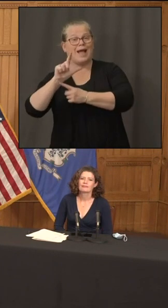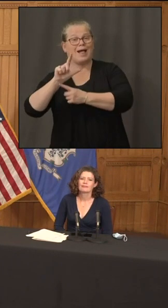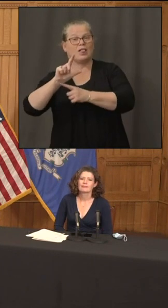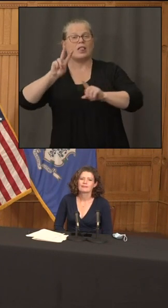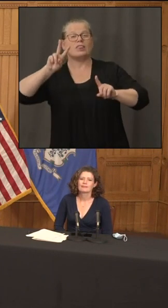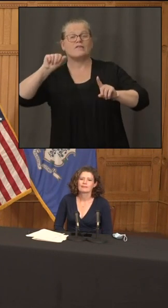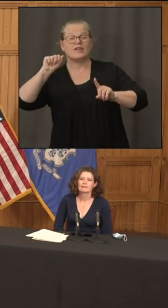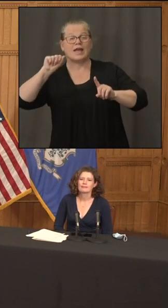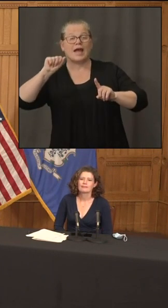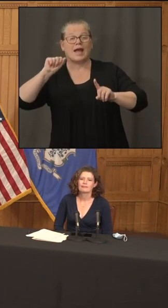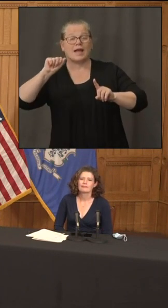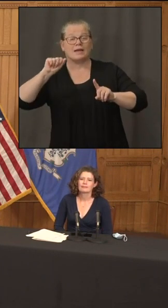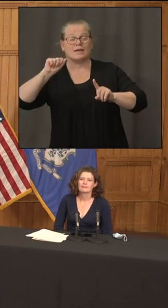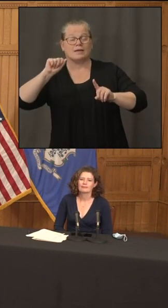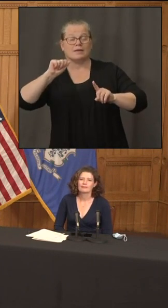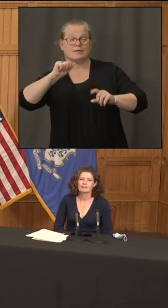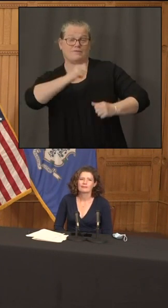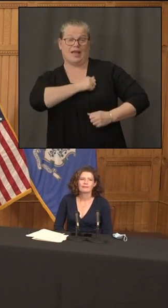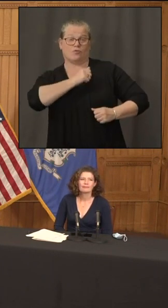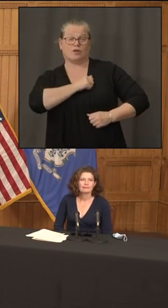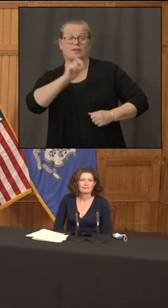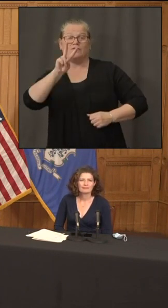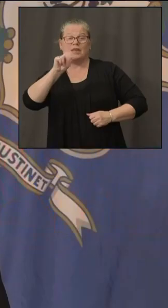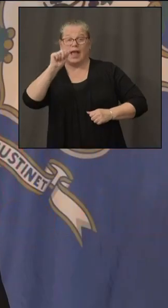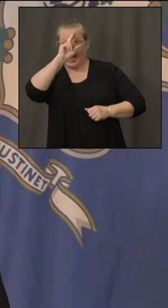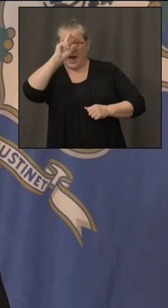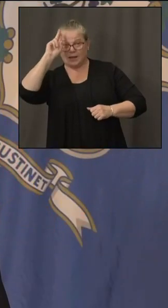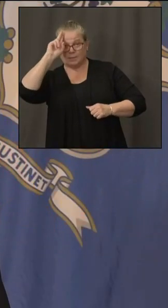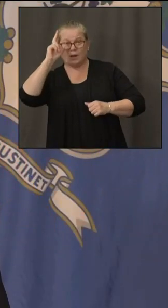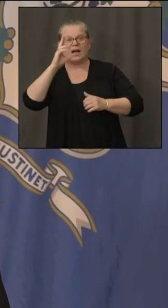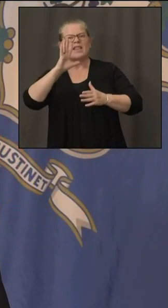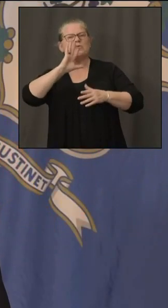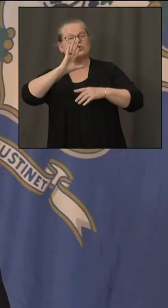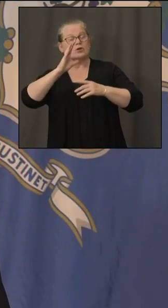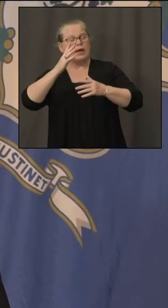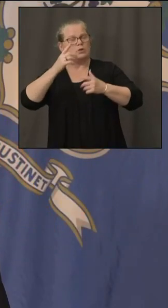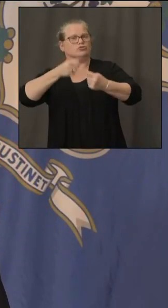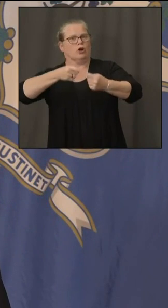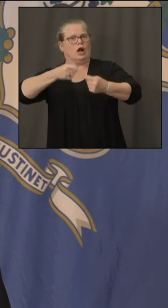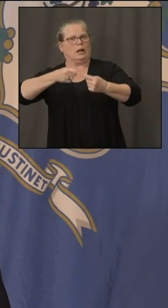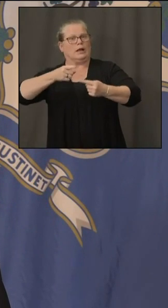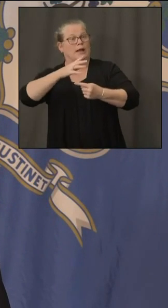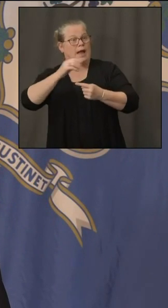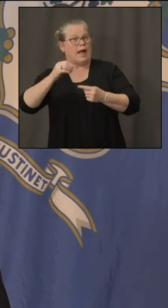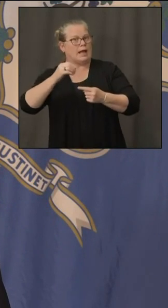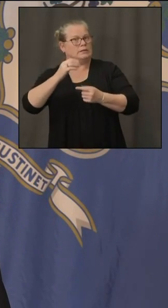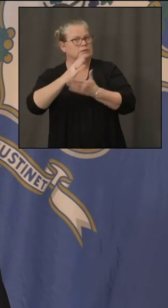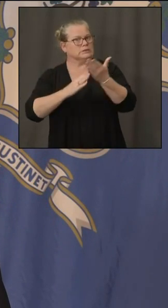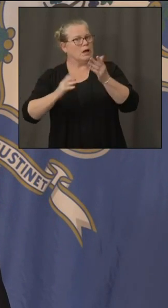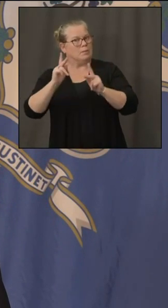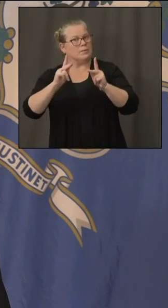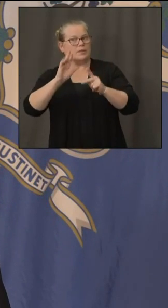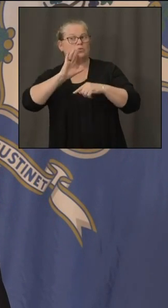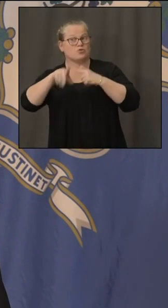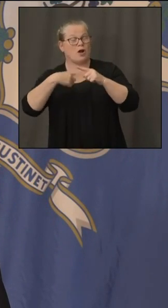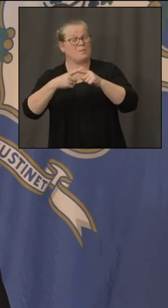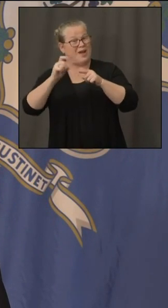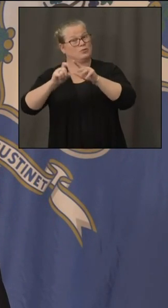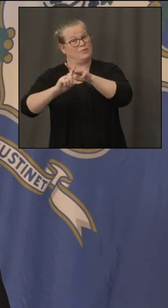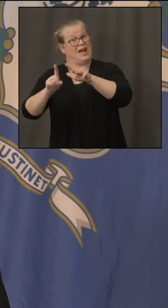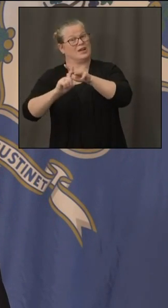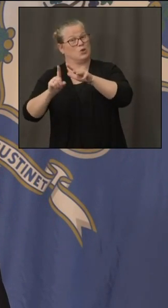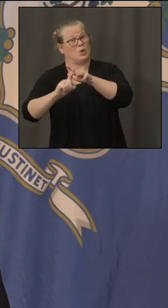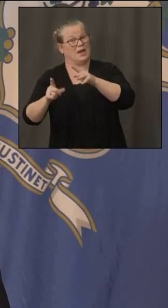patients can you provide any update on that situation i think that's a good point i think they were on standby power for a while you know about that